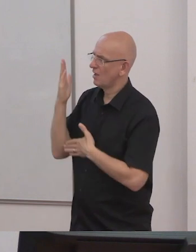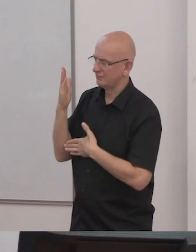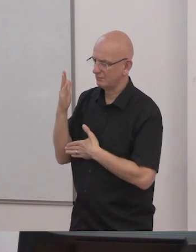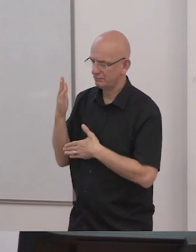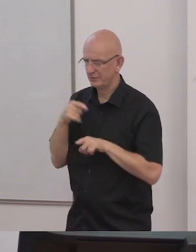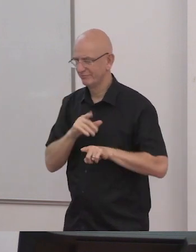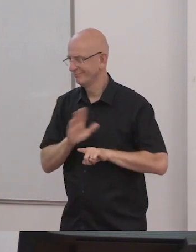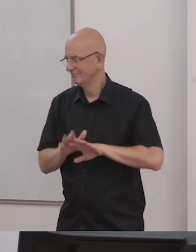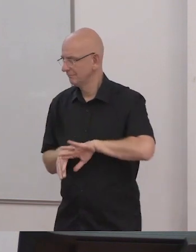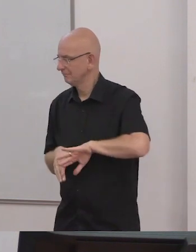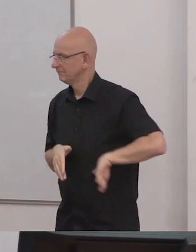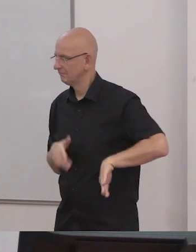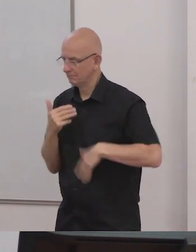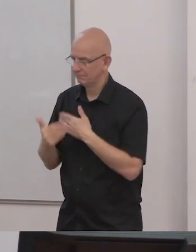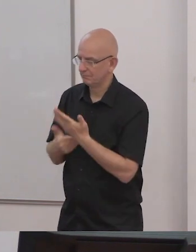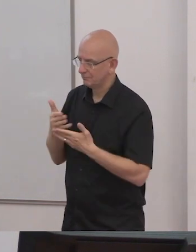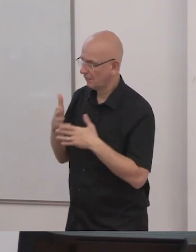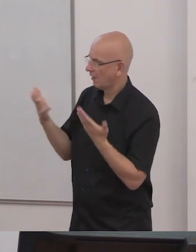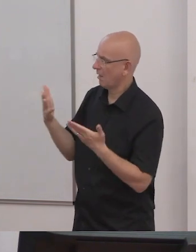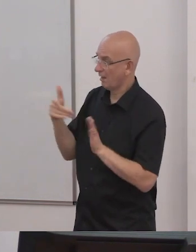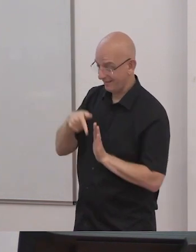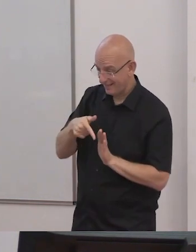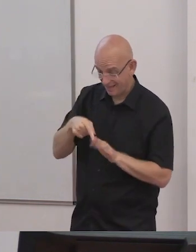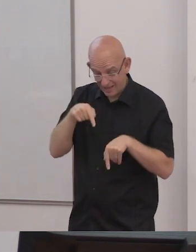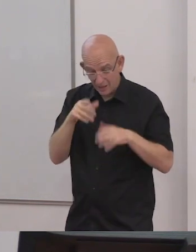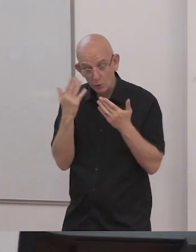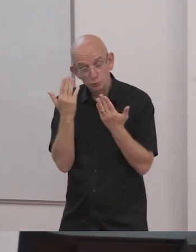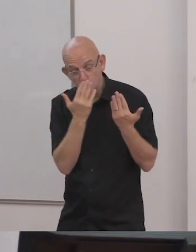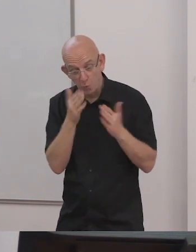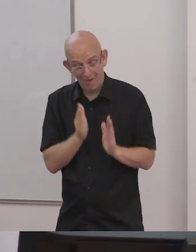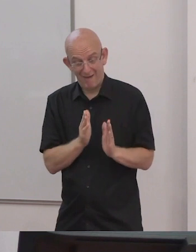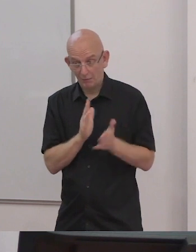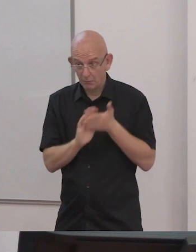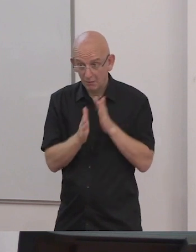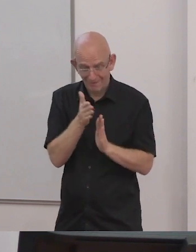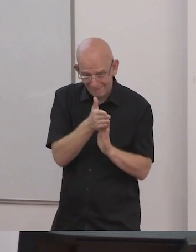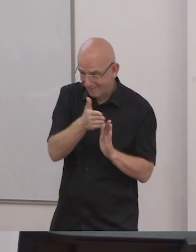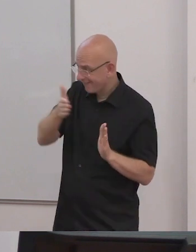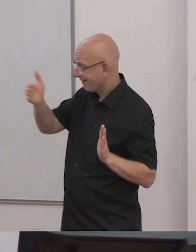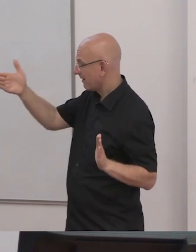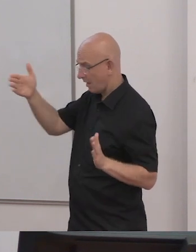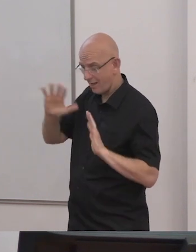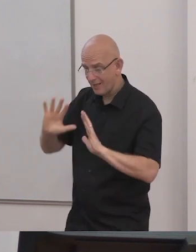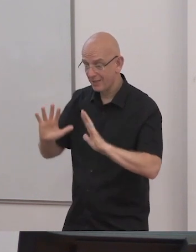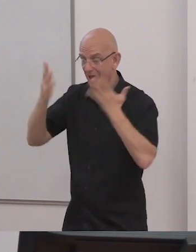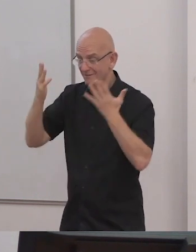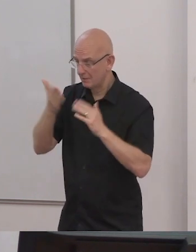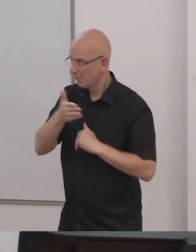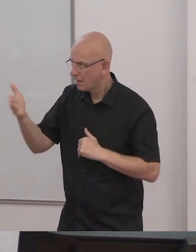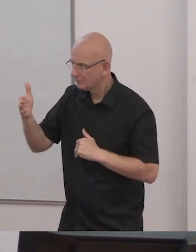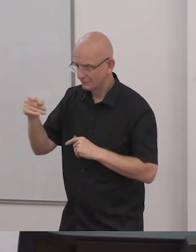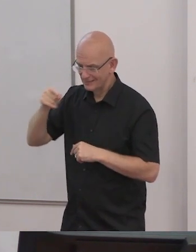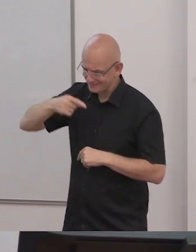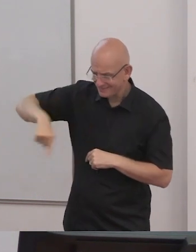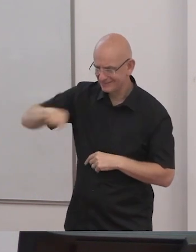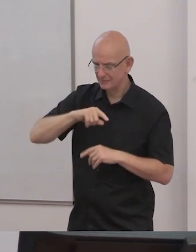Individual communications that come before the committee and states' reports continue